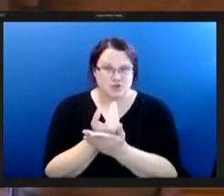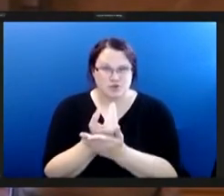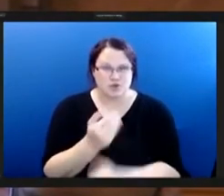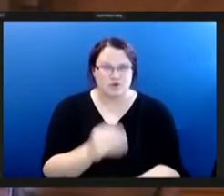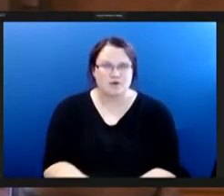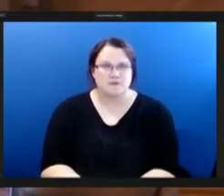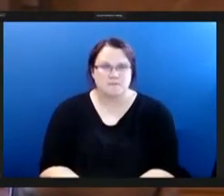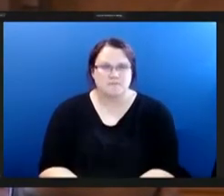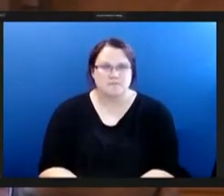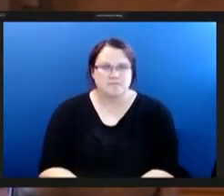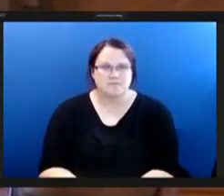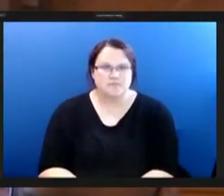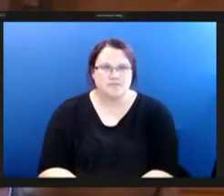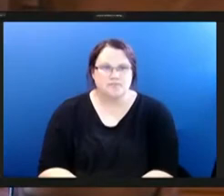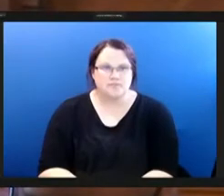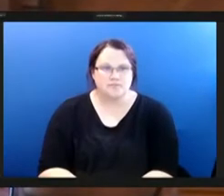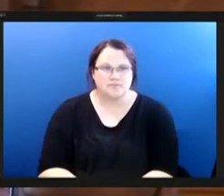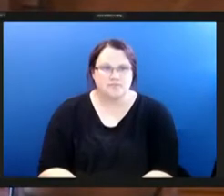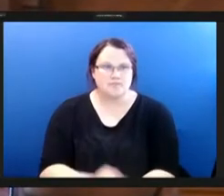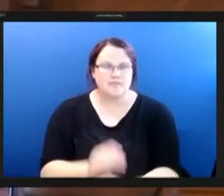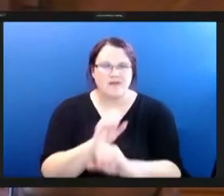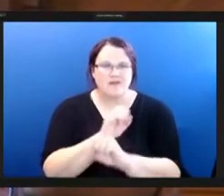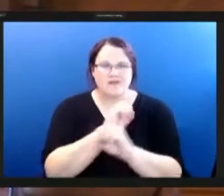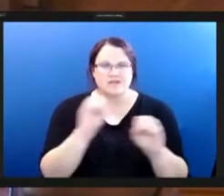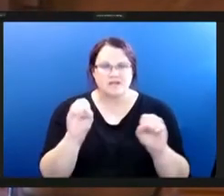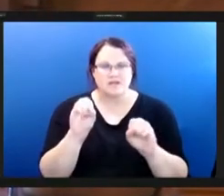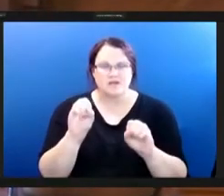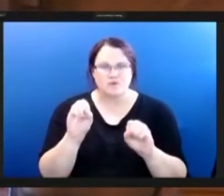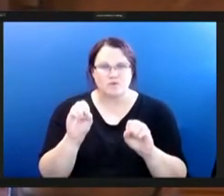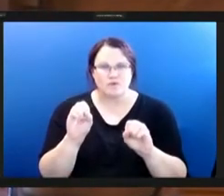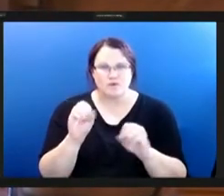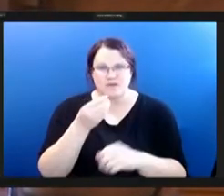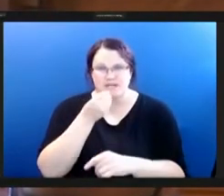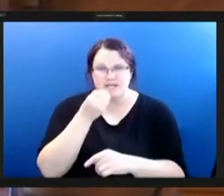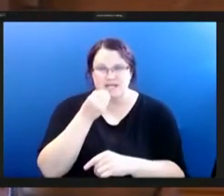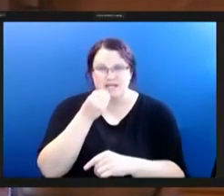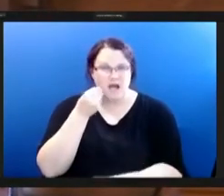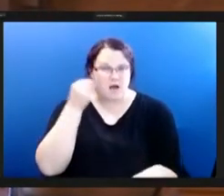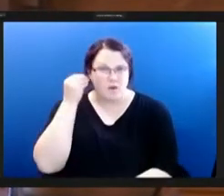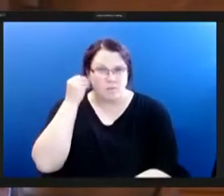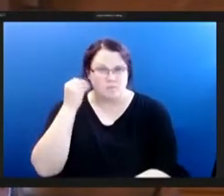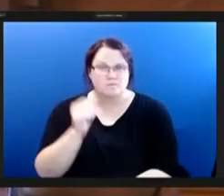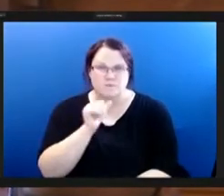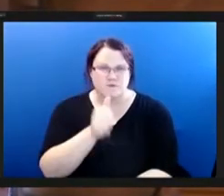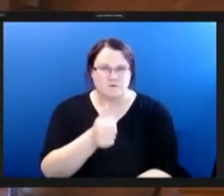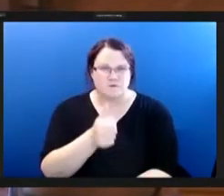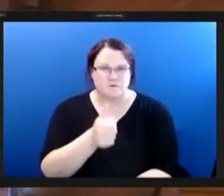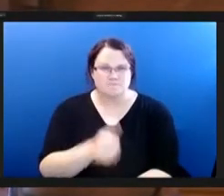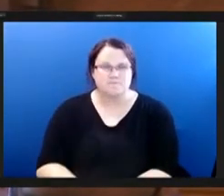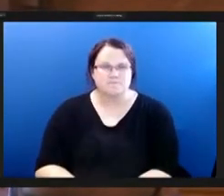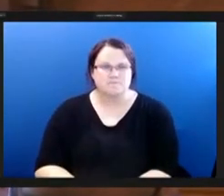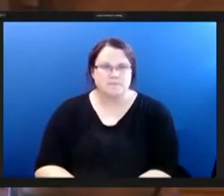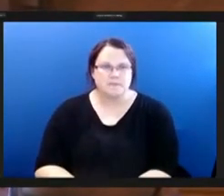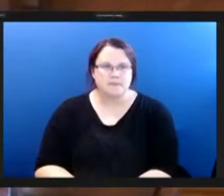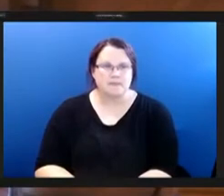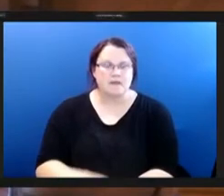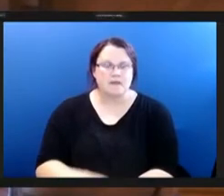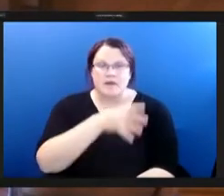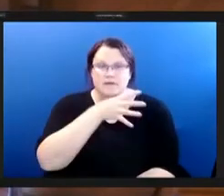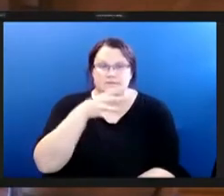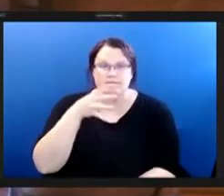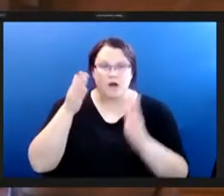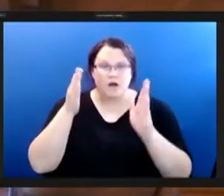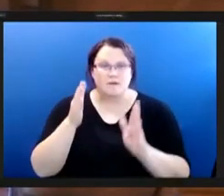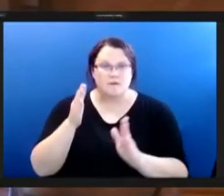usually that we normally eat back home so as being a farmer and create